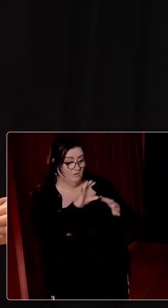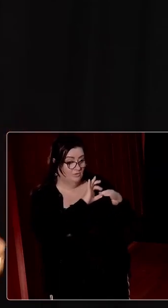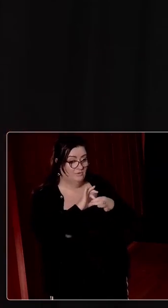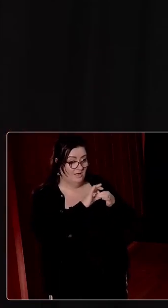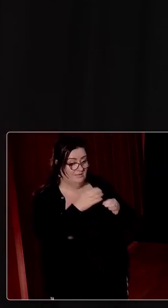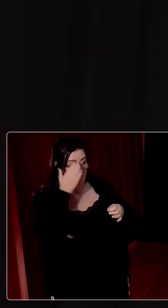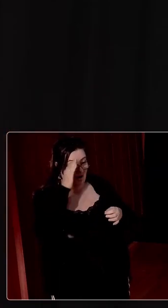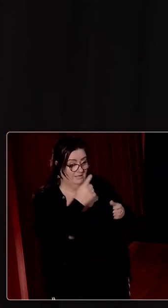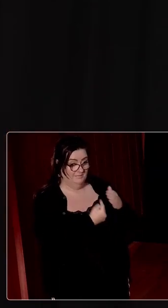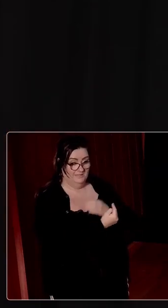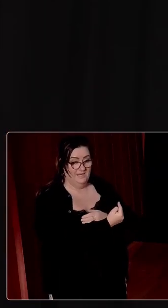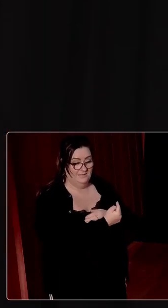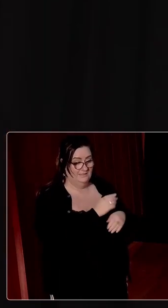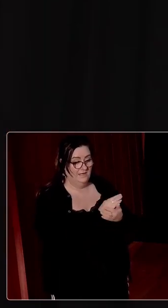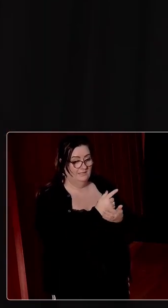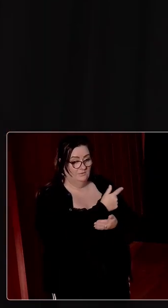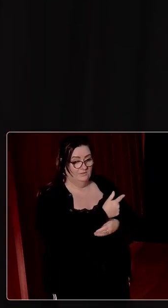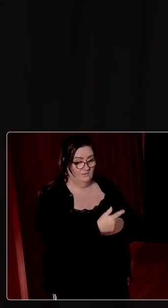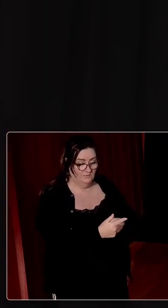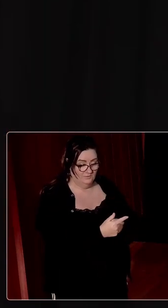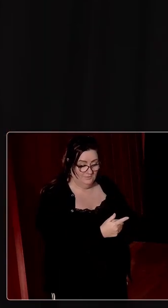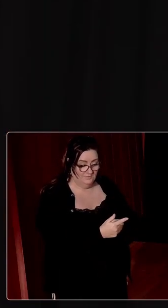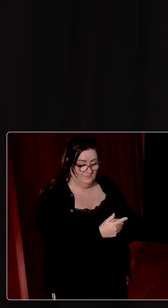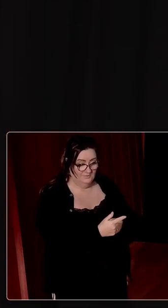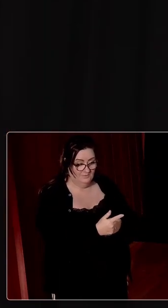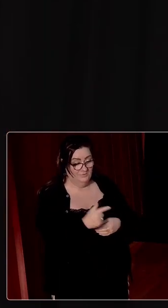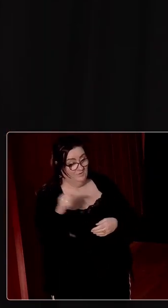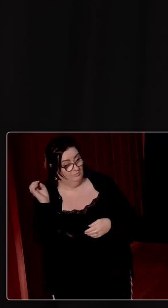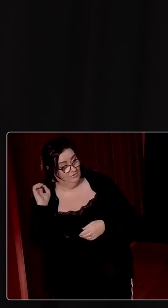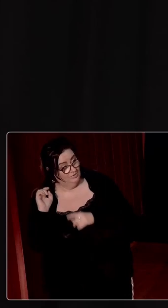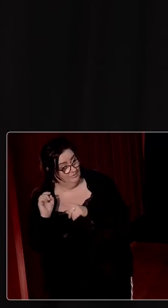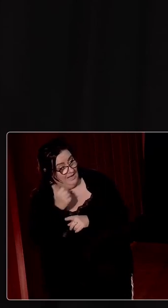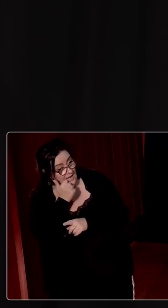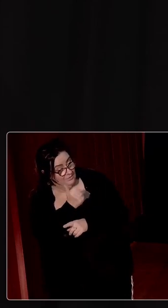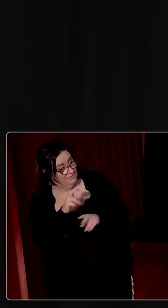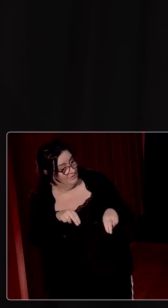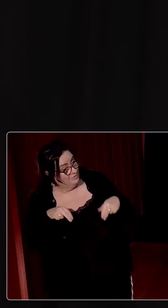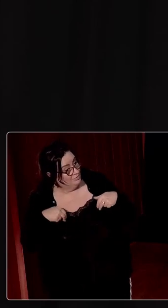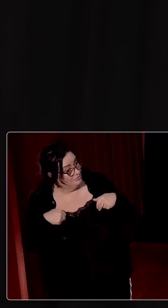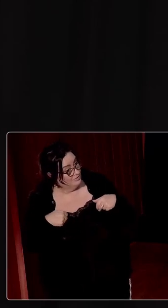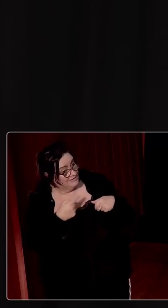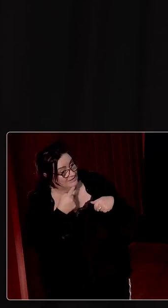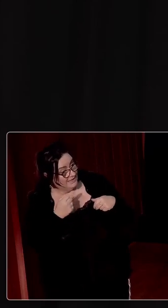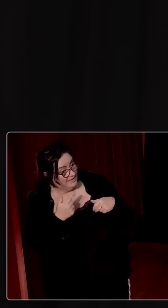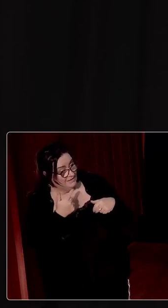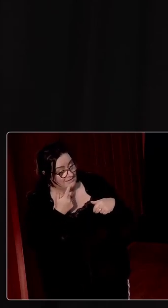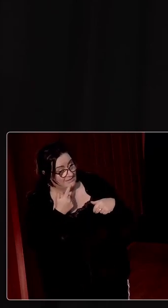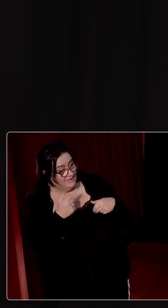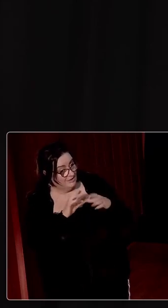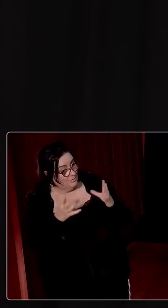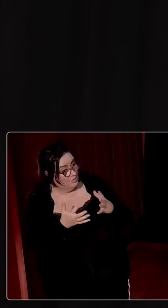Ireland had become independent in 1922. Would the British have allowed us to be neutral in the Second World War?